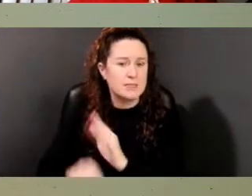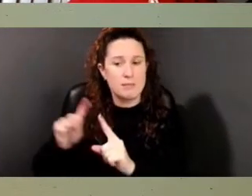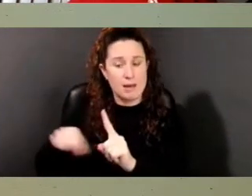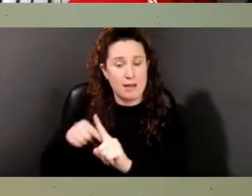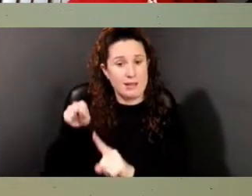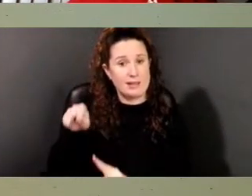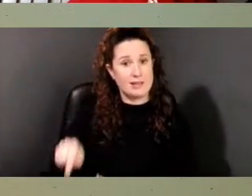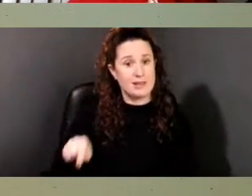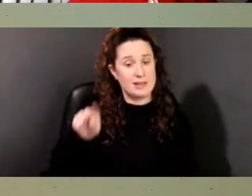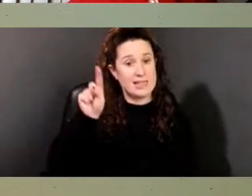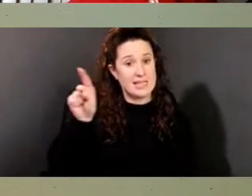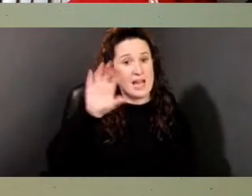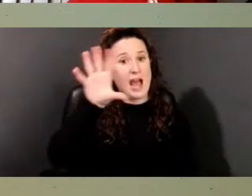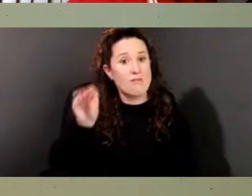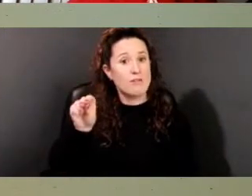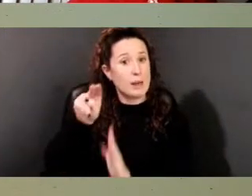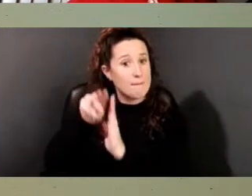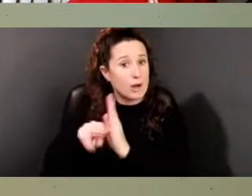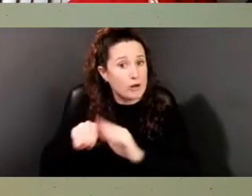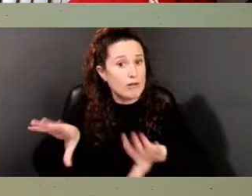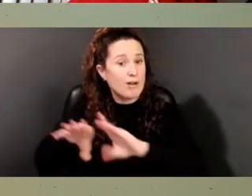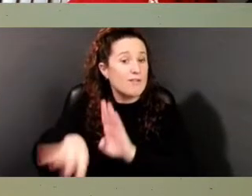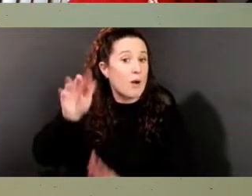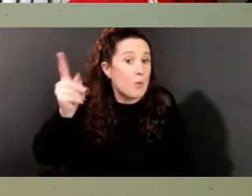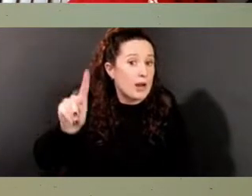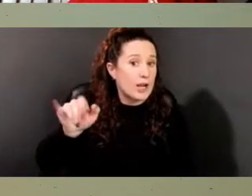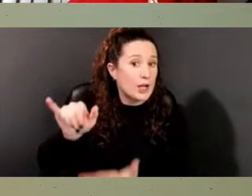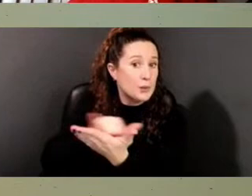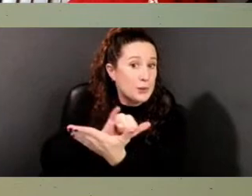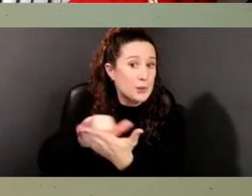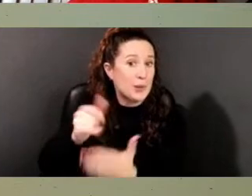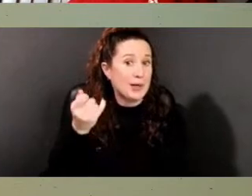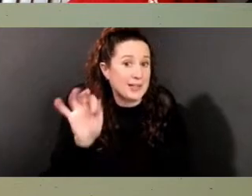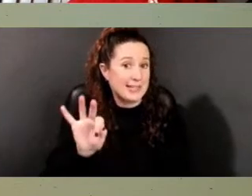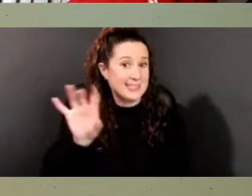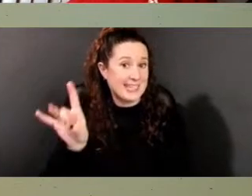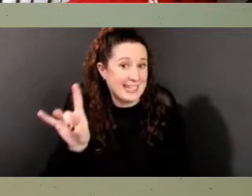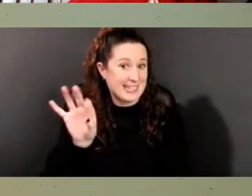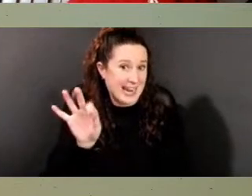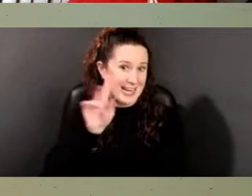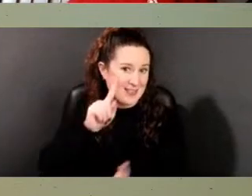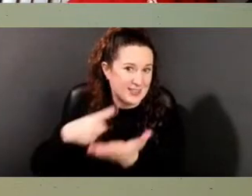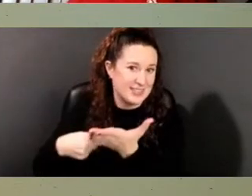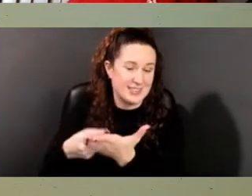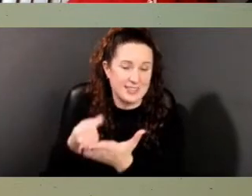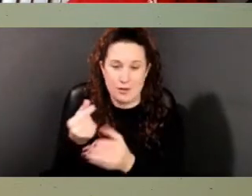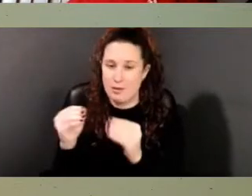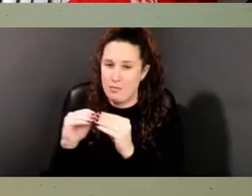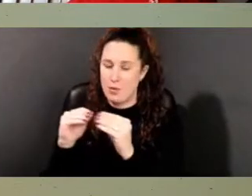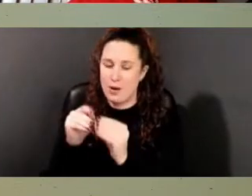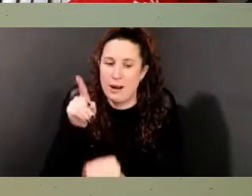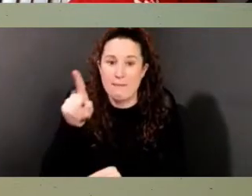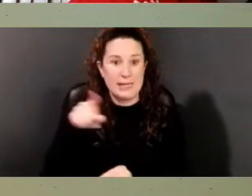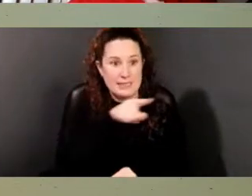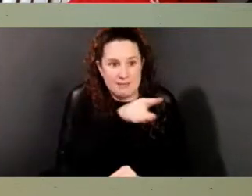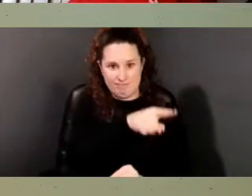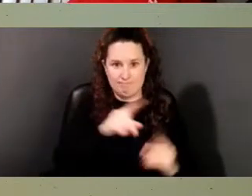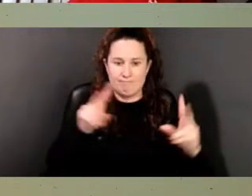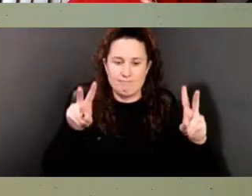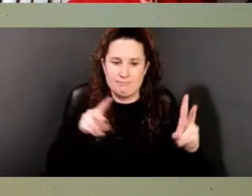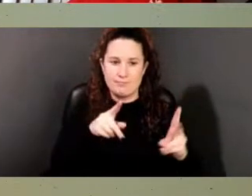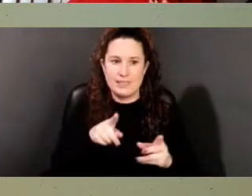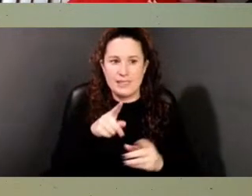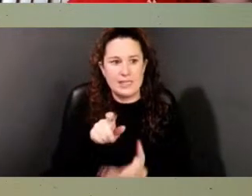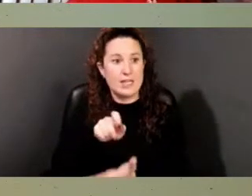ground in New York that was unearthed in 1989 that I'll talk about a little bit more. But he wrote a